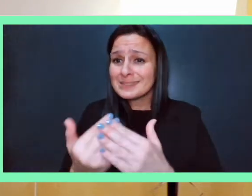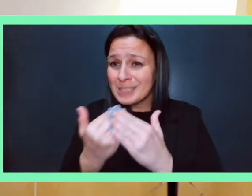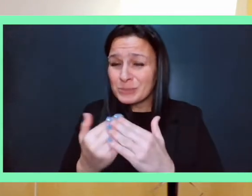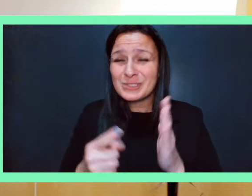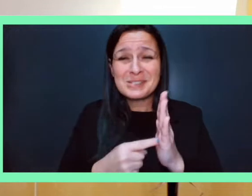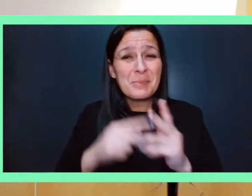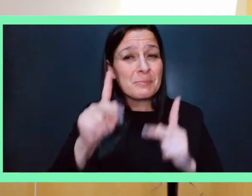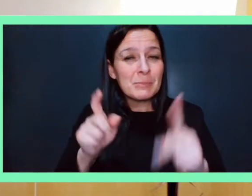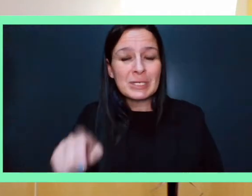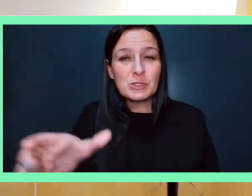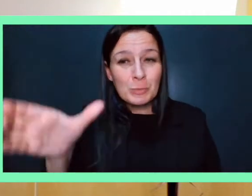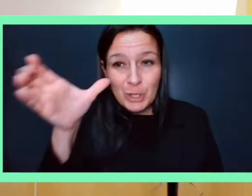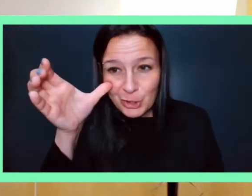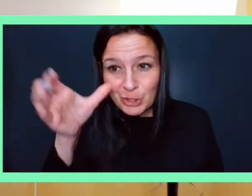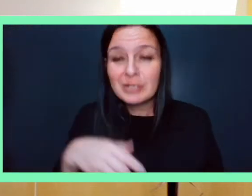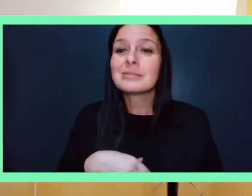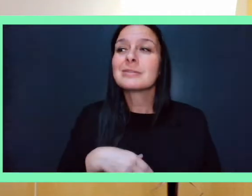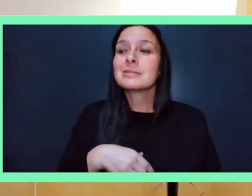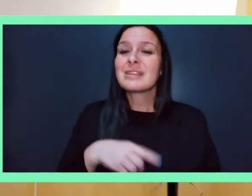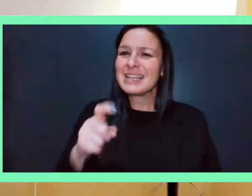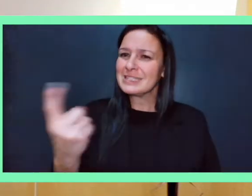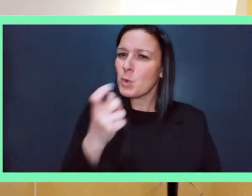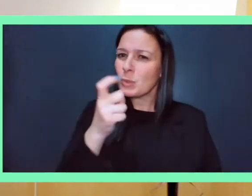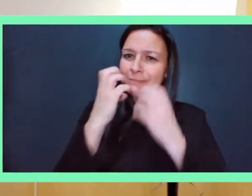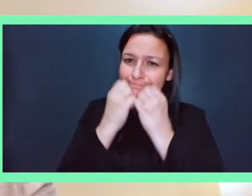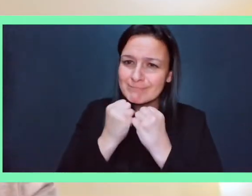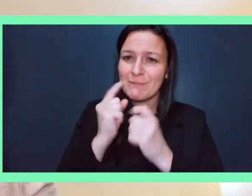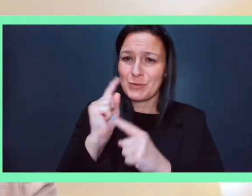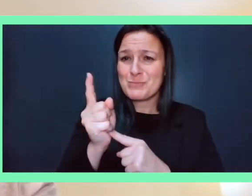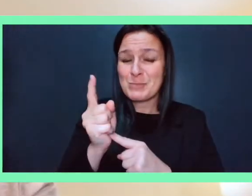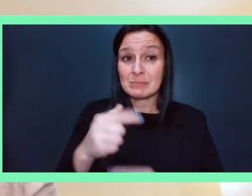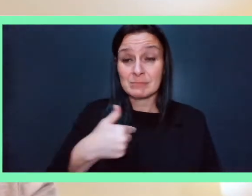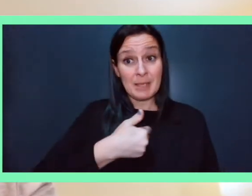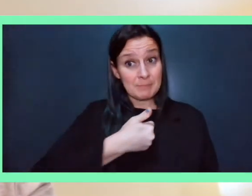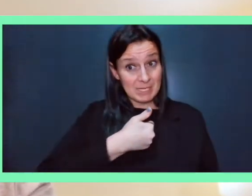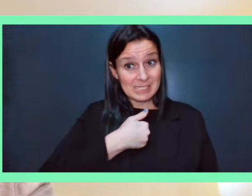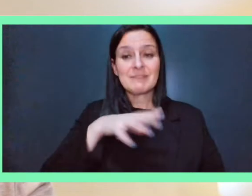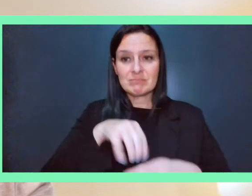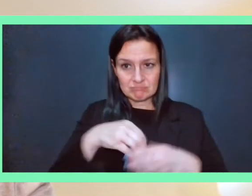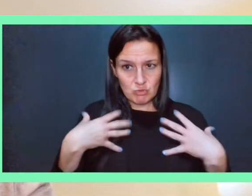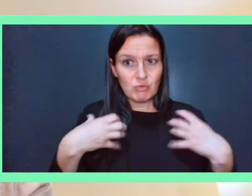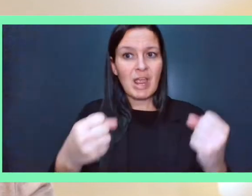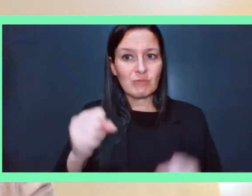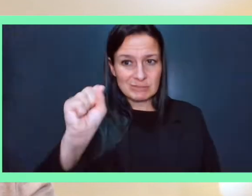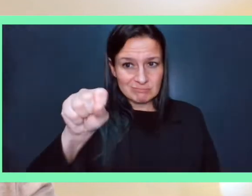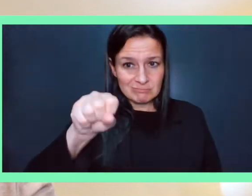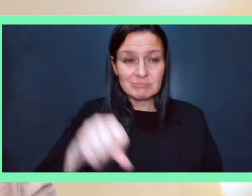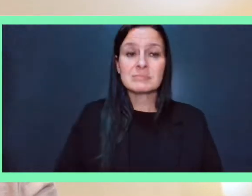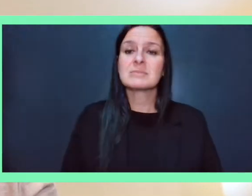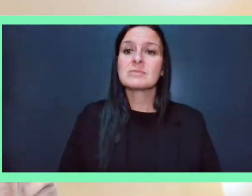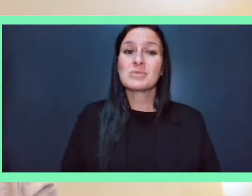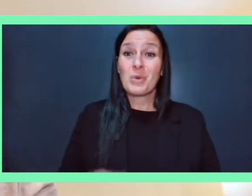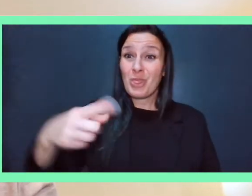be heard or just someone to actually care for a moment. I myself am in recovery so those